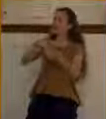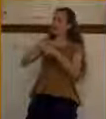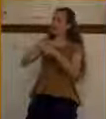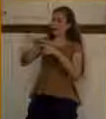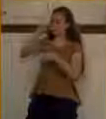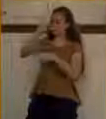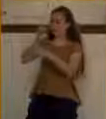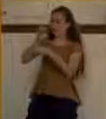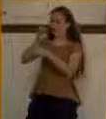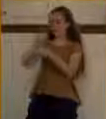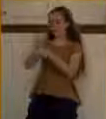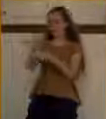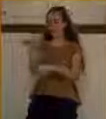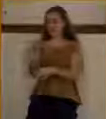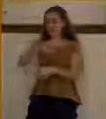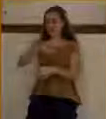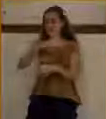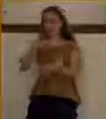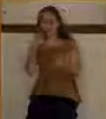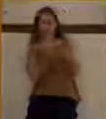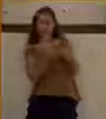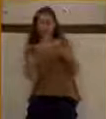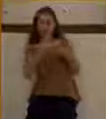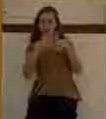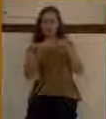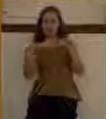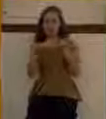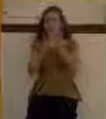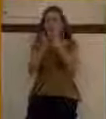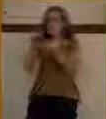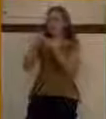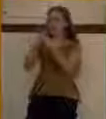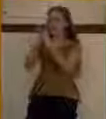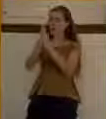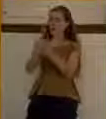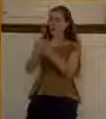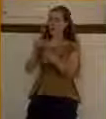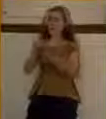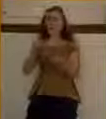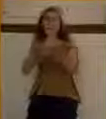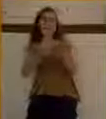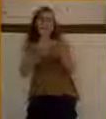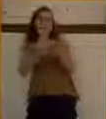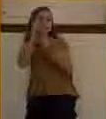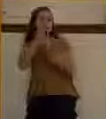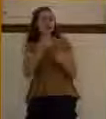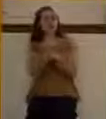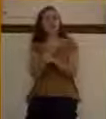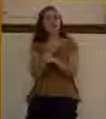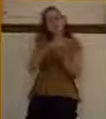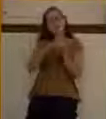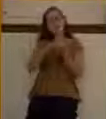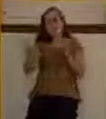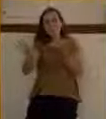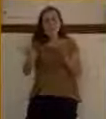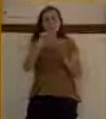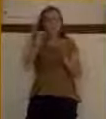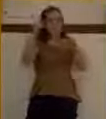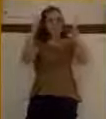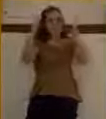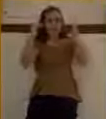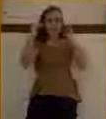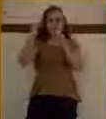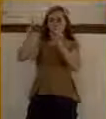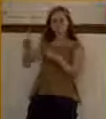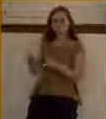we pray in Jesus' name. Amen. You know, sometimes God will use the most simple and unlikely of people to teach us